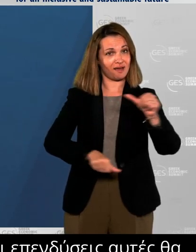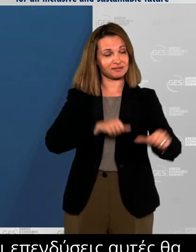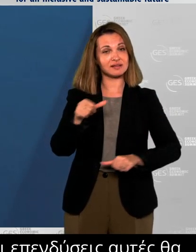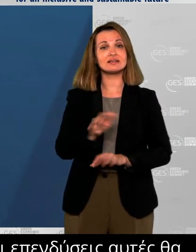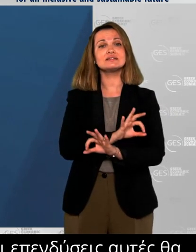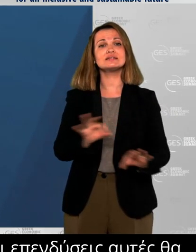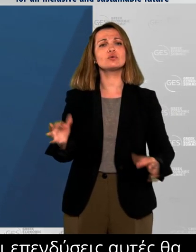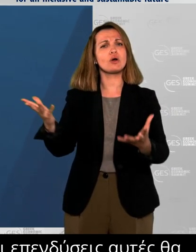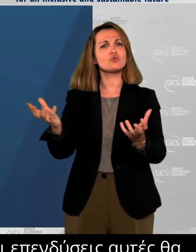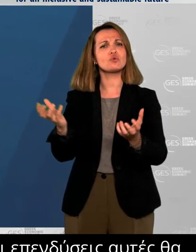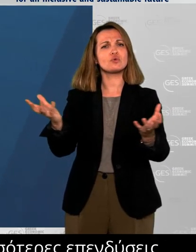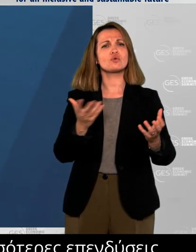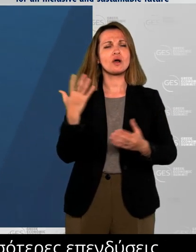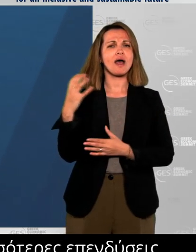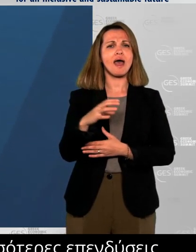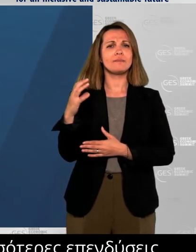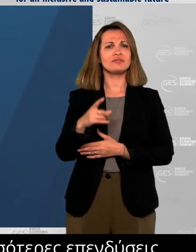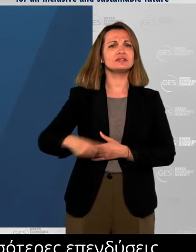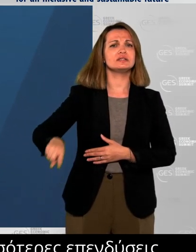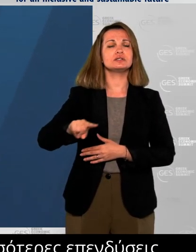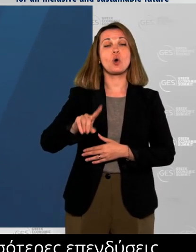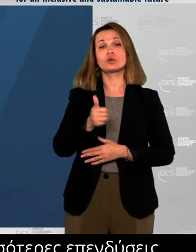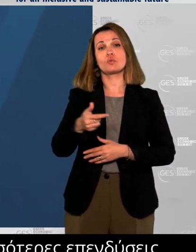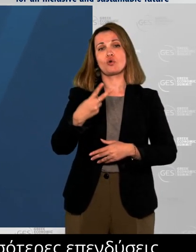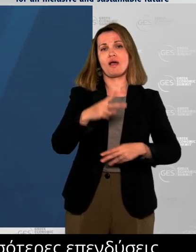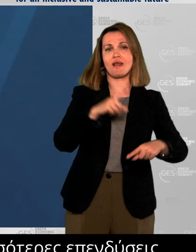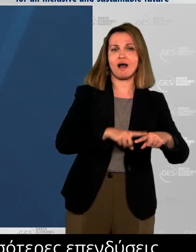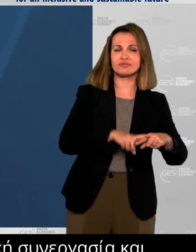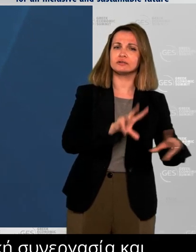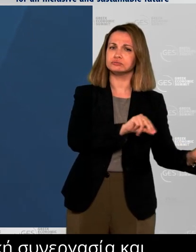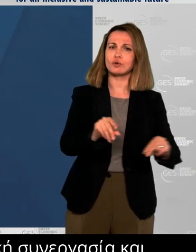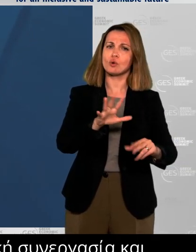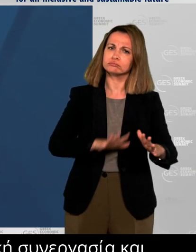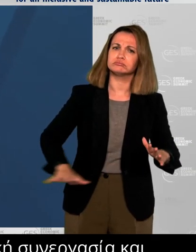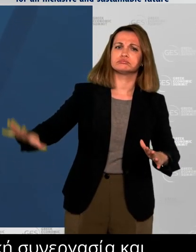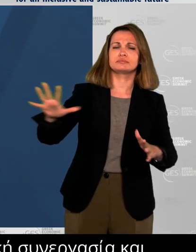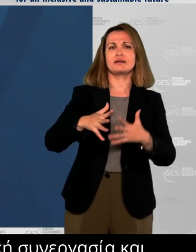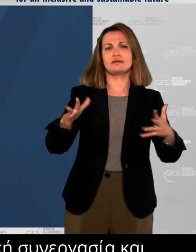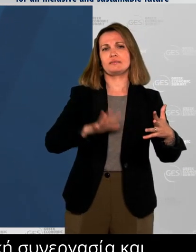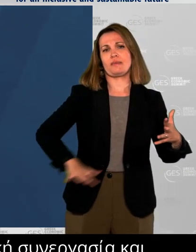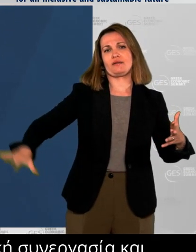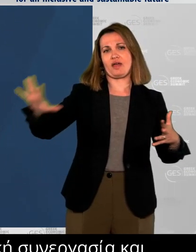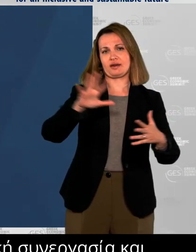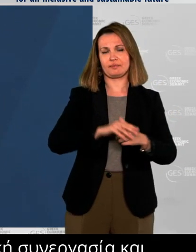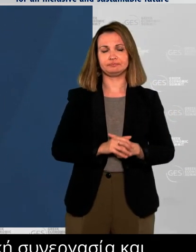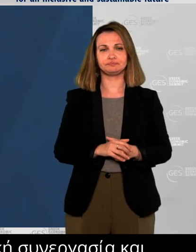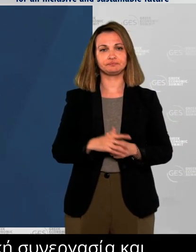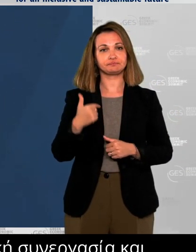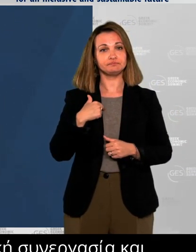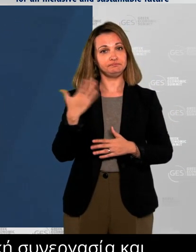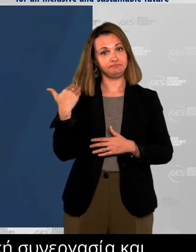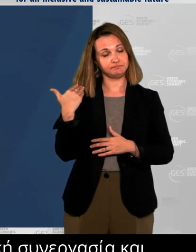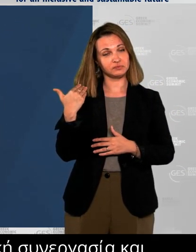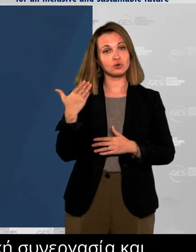throughout the region. In November, I had the opportunity to visit Lambda Helix's data center, outside